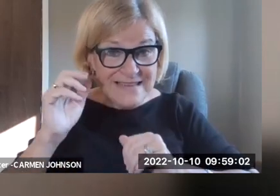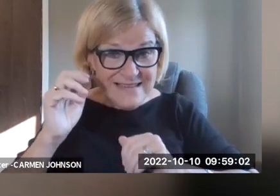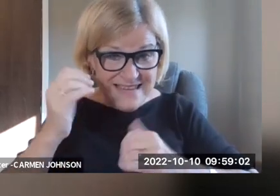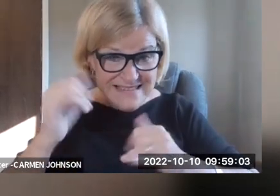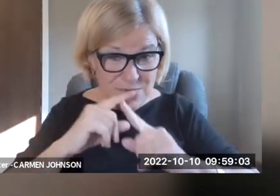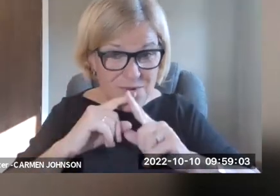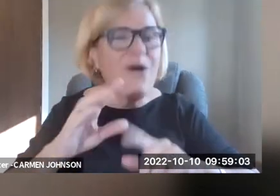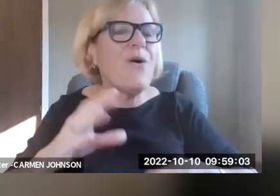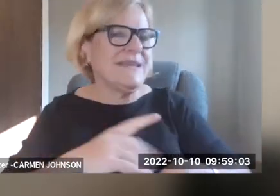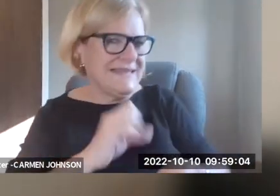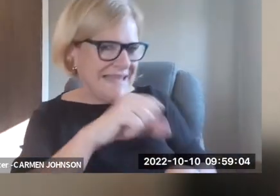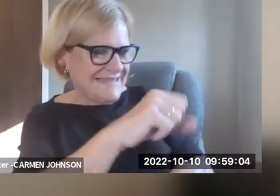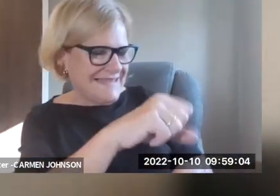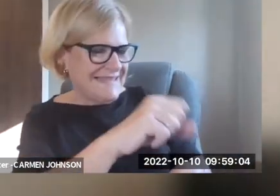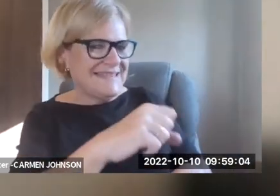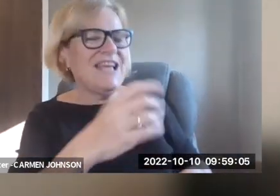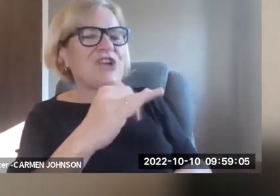All right. This, this may not work.